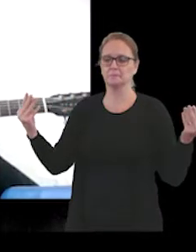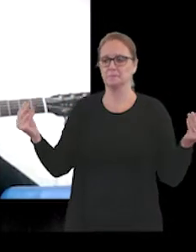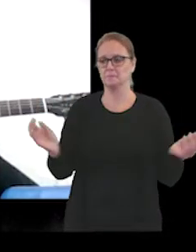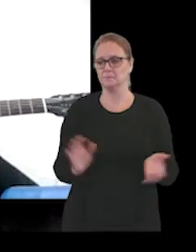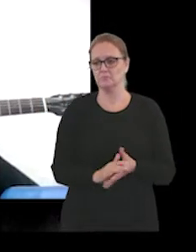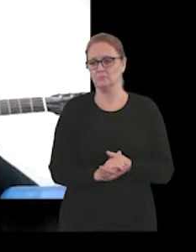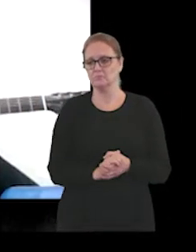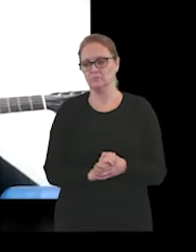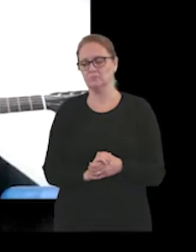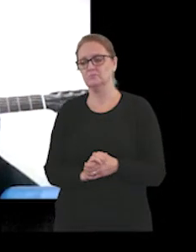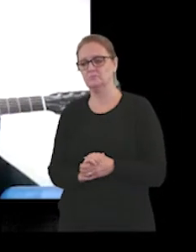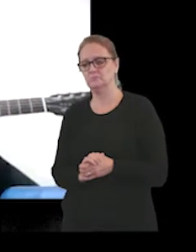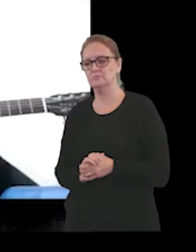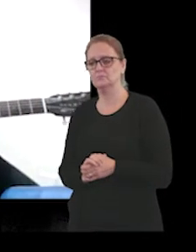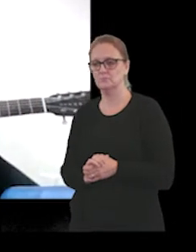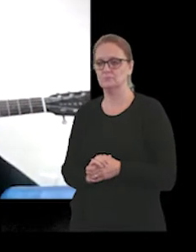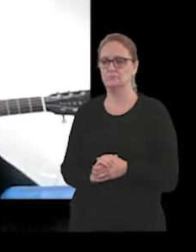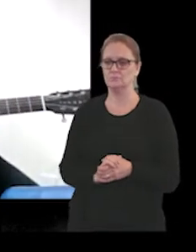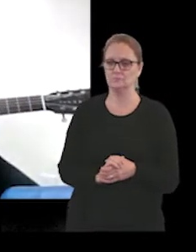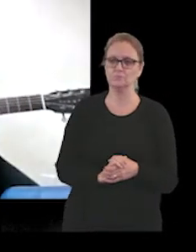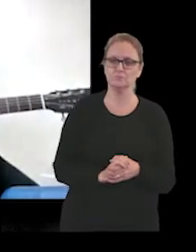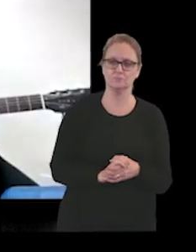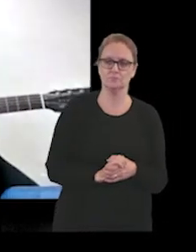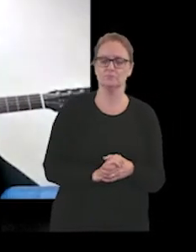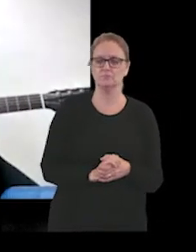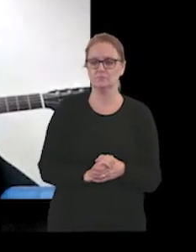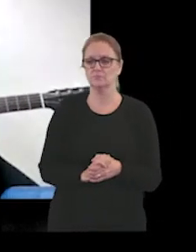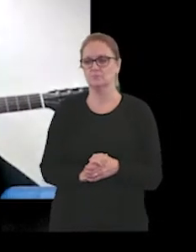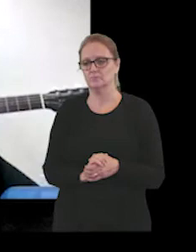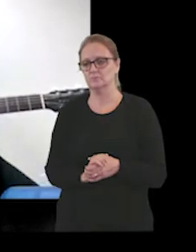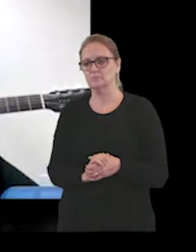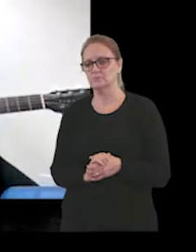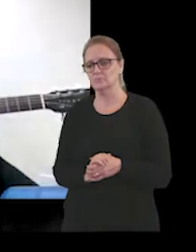I can see my hand fades